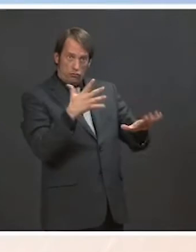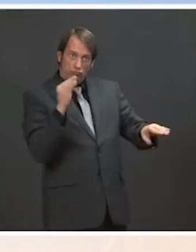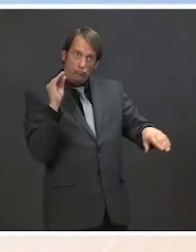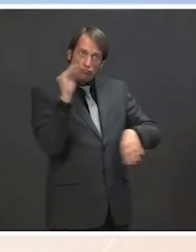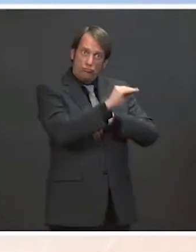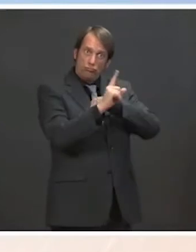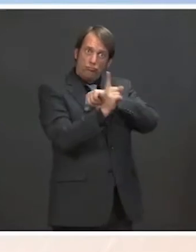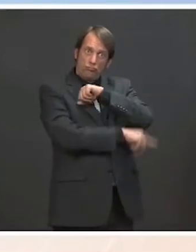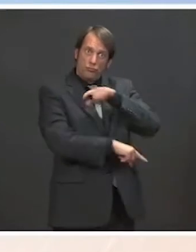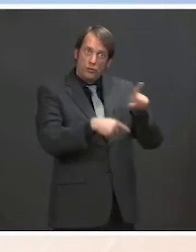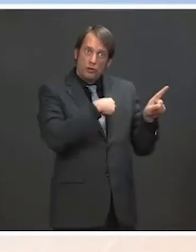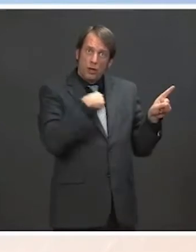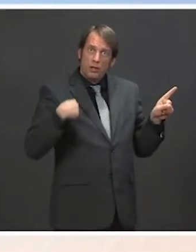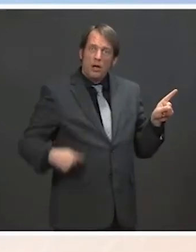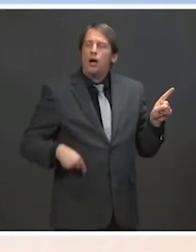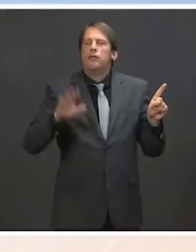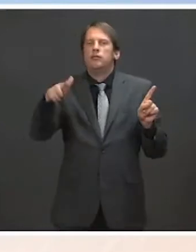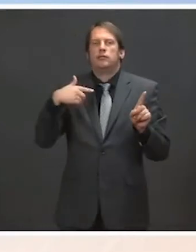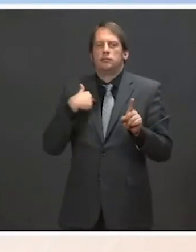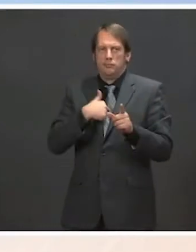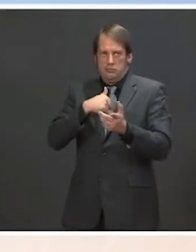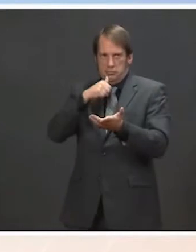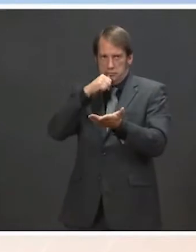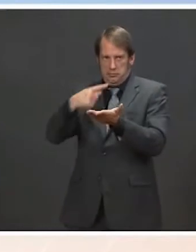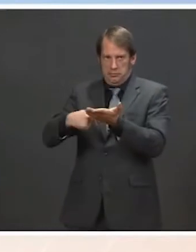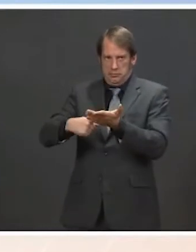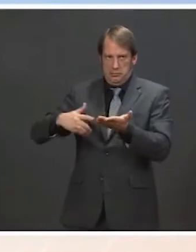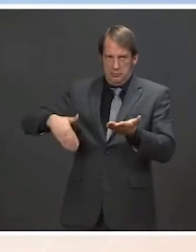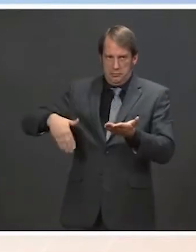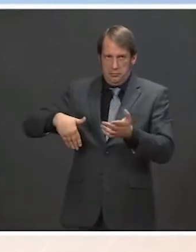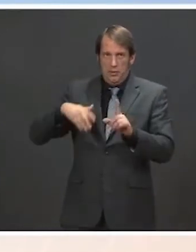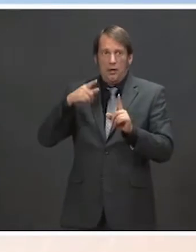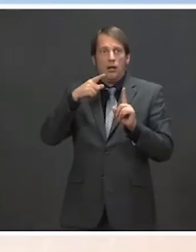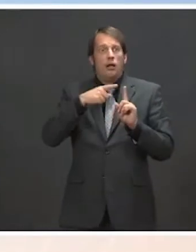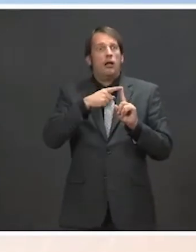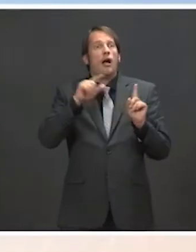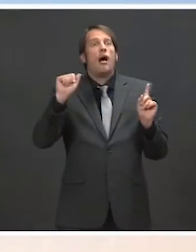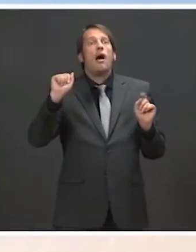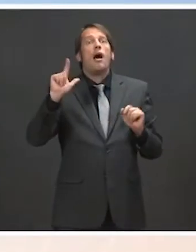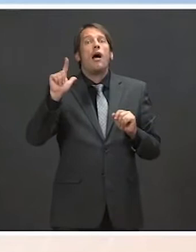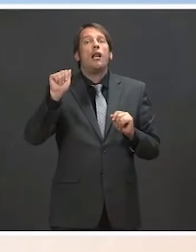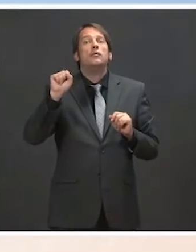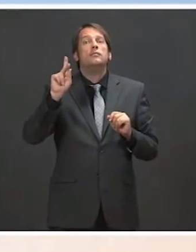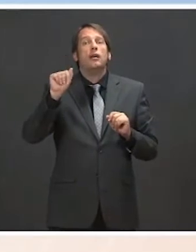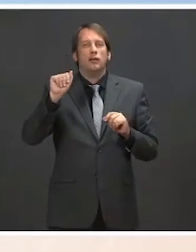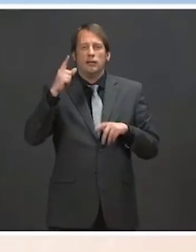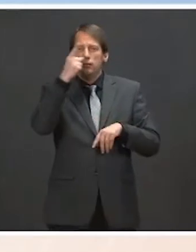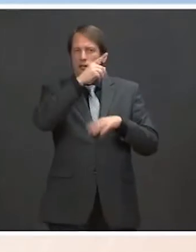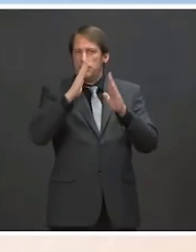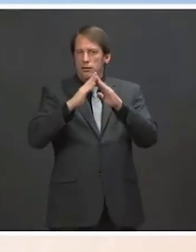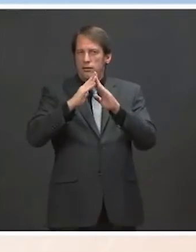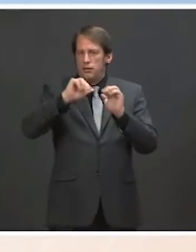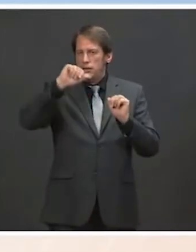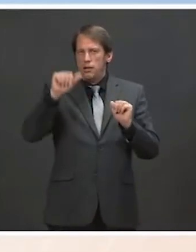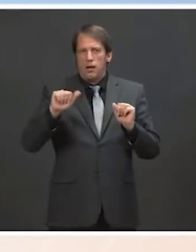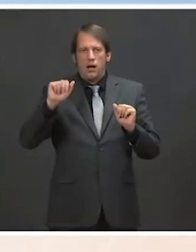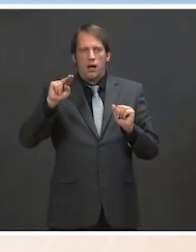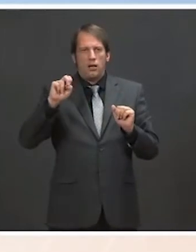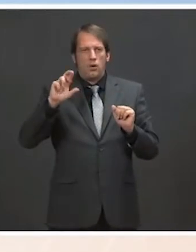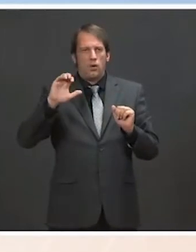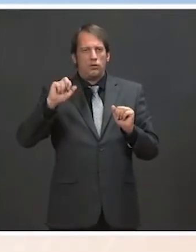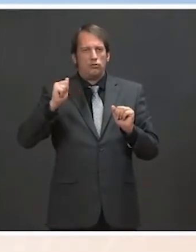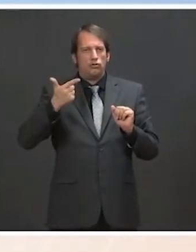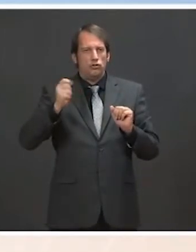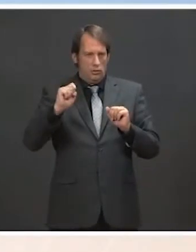Did anything happen that happened in Anchorage affect that? In other words, would the U.S. have not participated in that? Had certain conditions